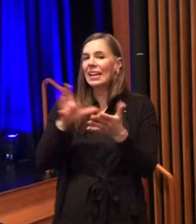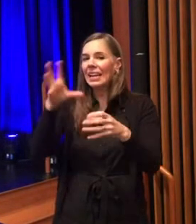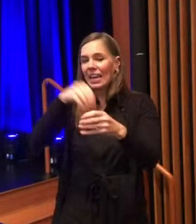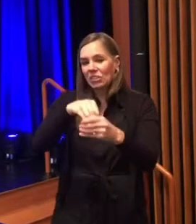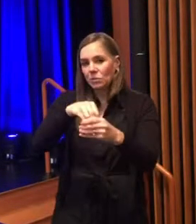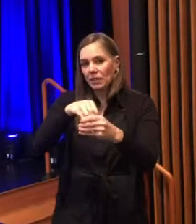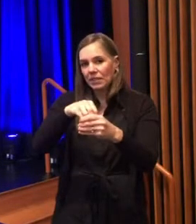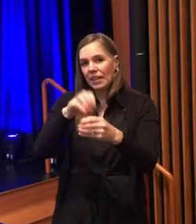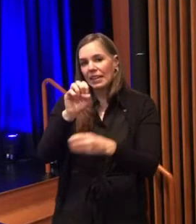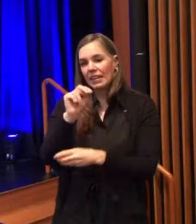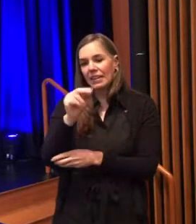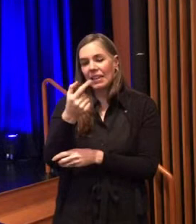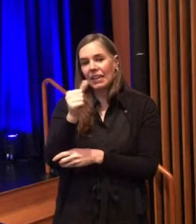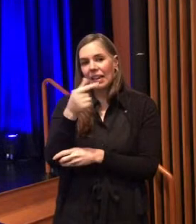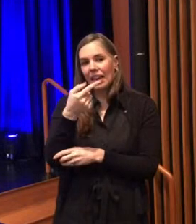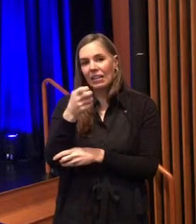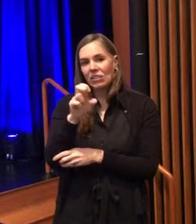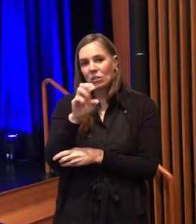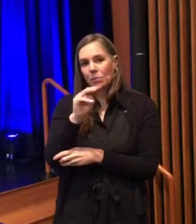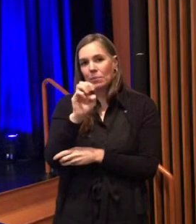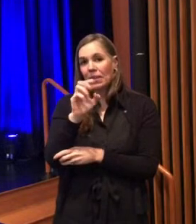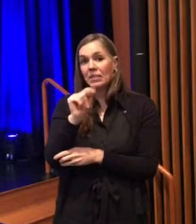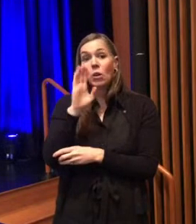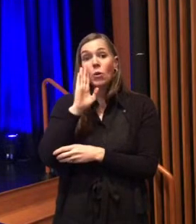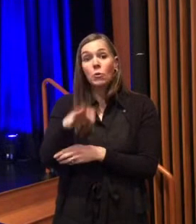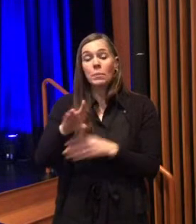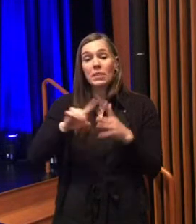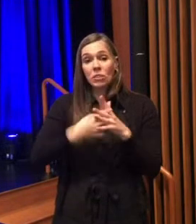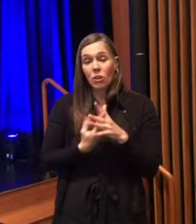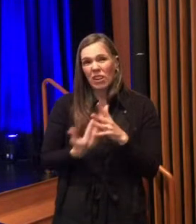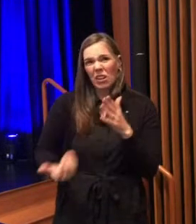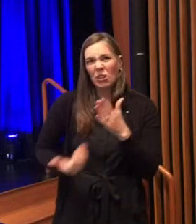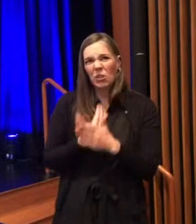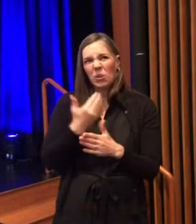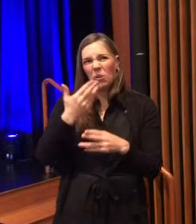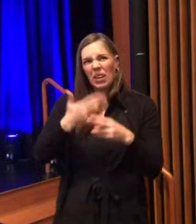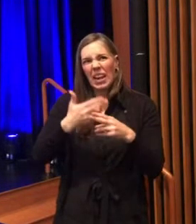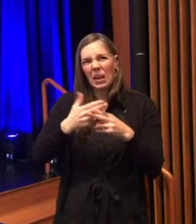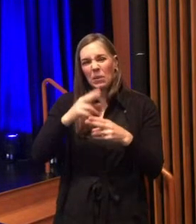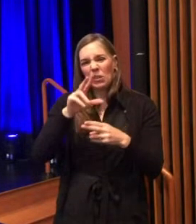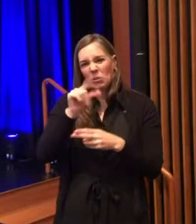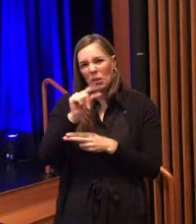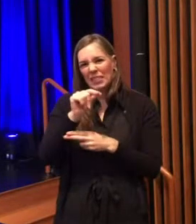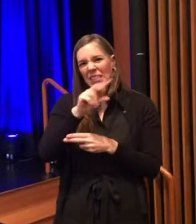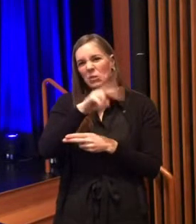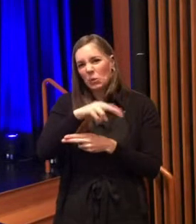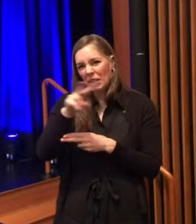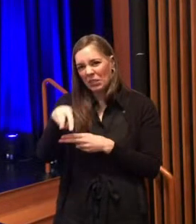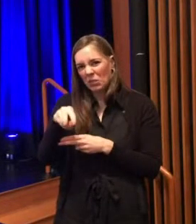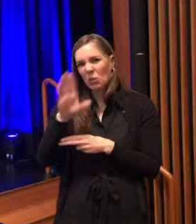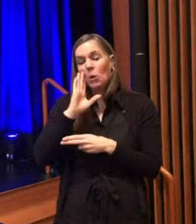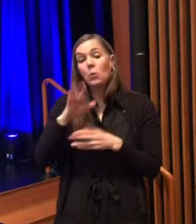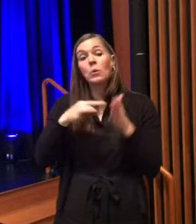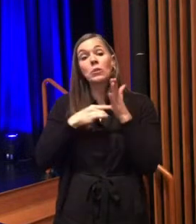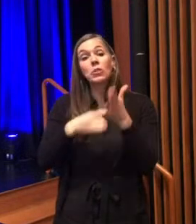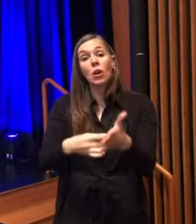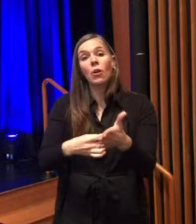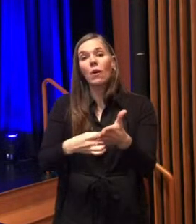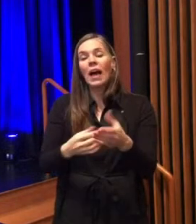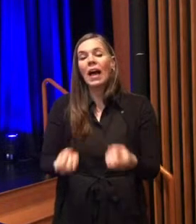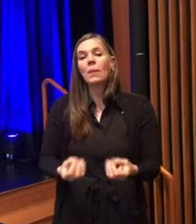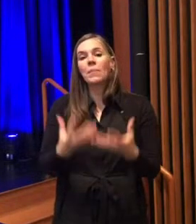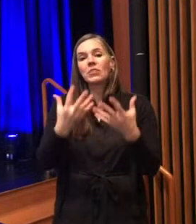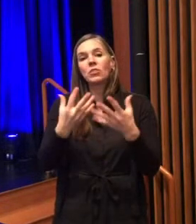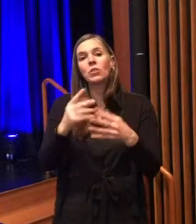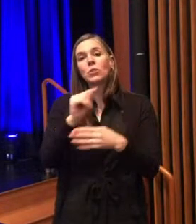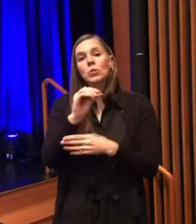with an expanded vision more programming and a new name that reflects the breadth and tools the office offers